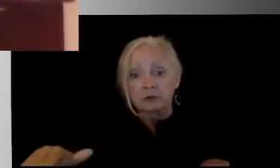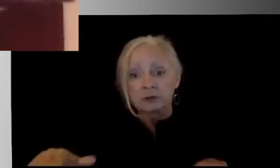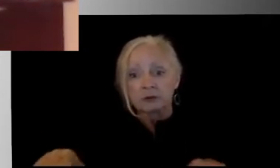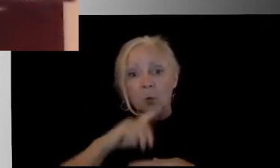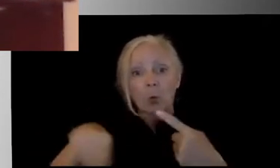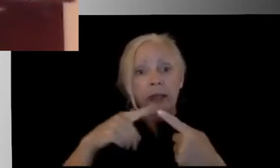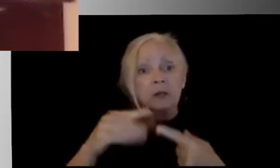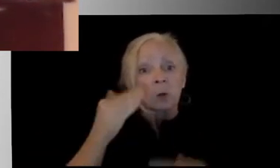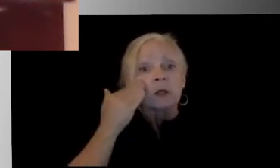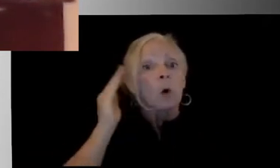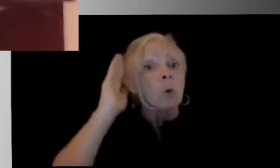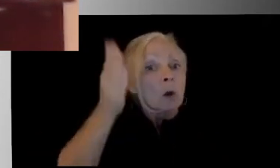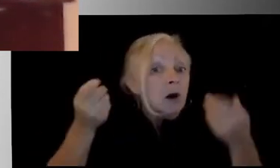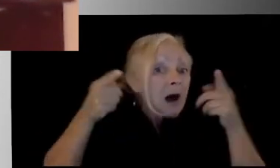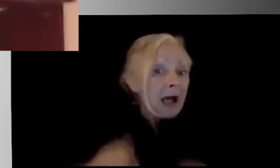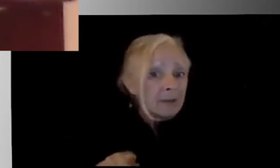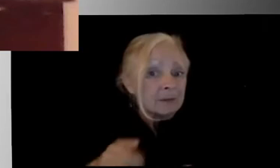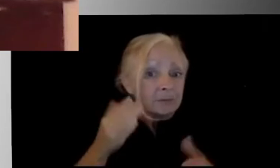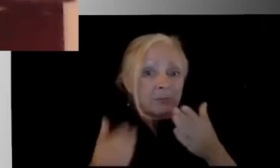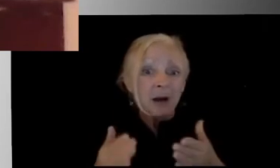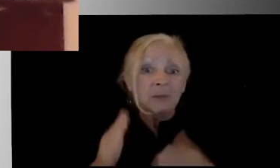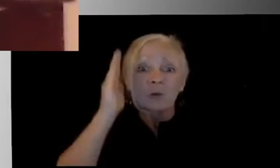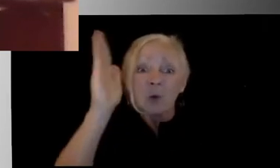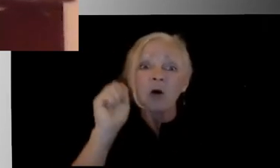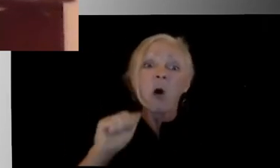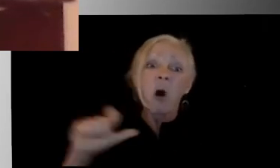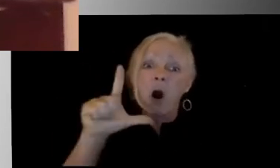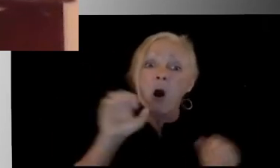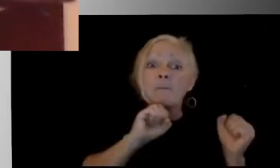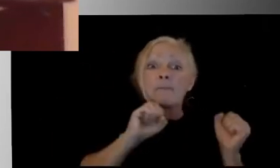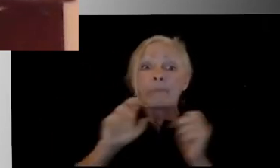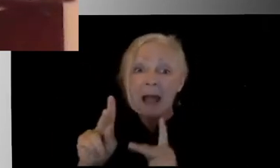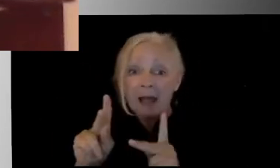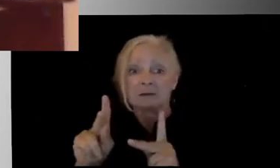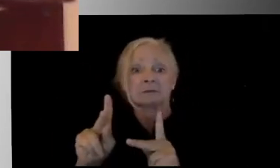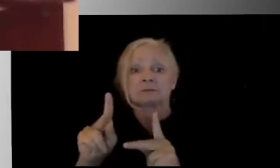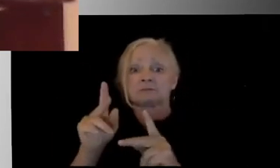this will happen at some point this year where we will all be remote again as we enter the flu season, if not before.